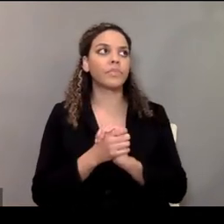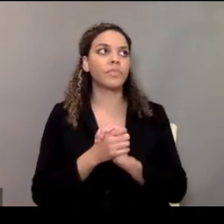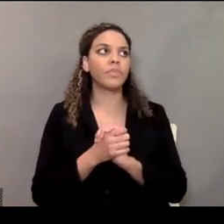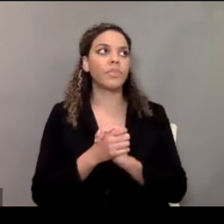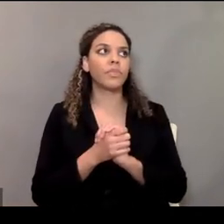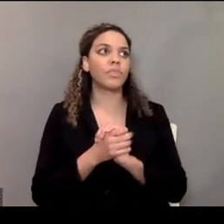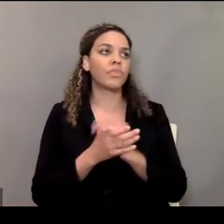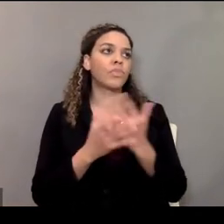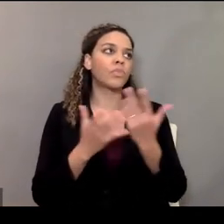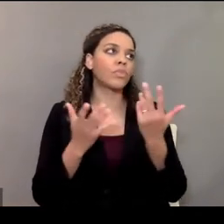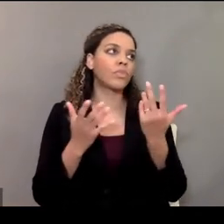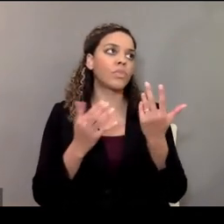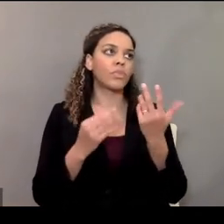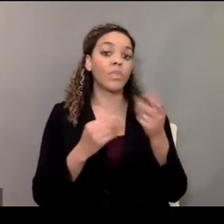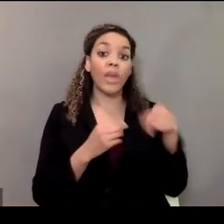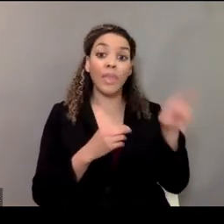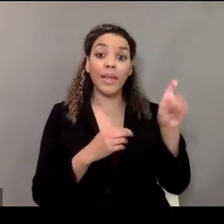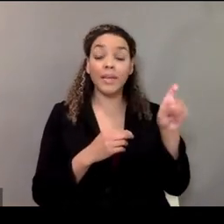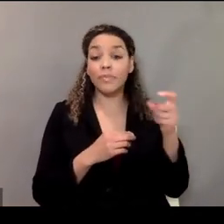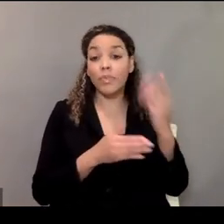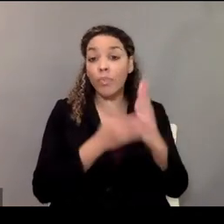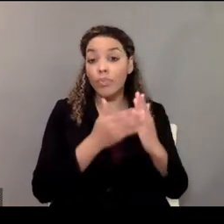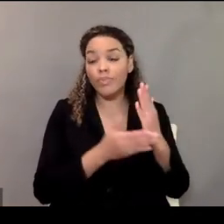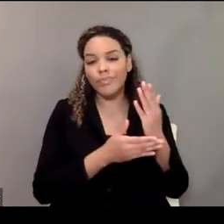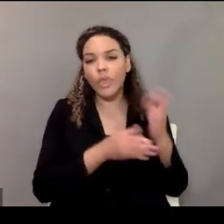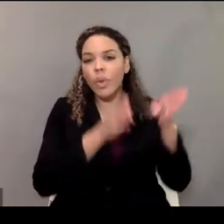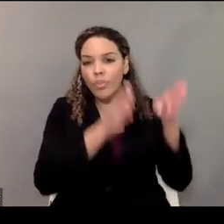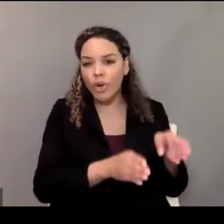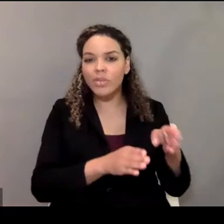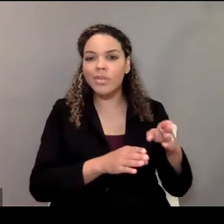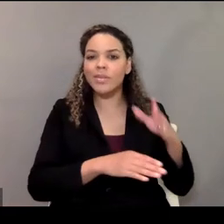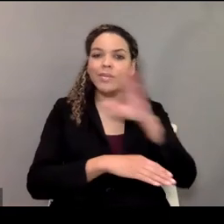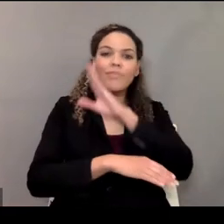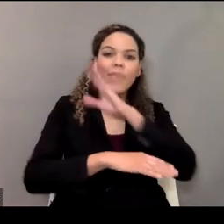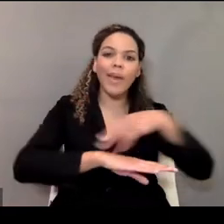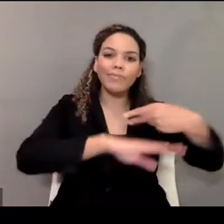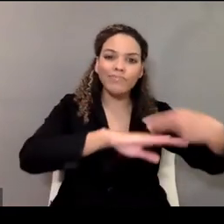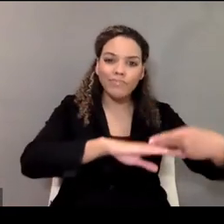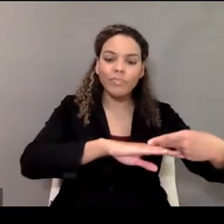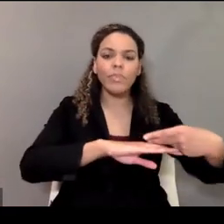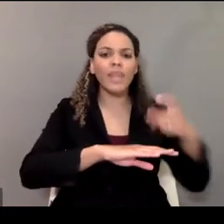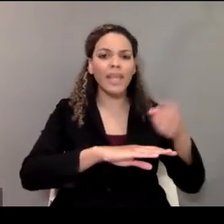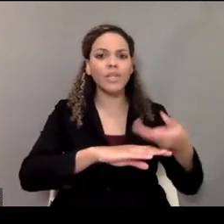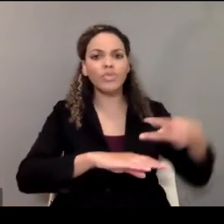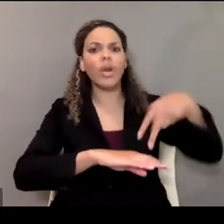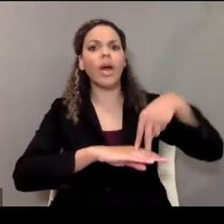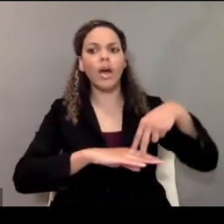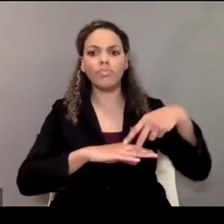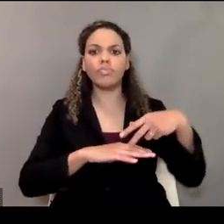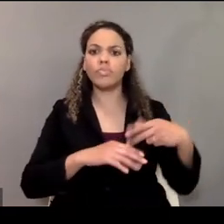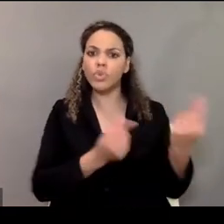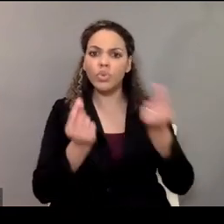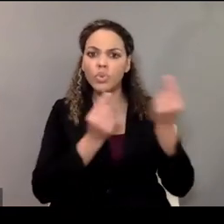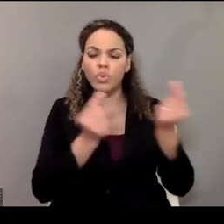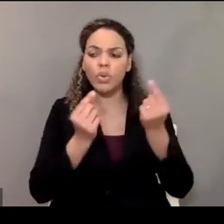remain in bed when they need to get up or they need to get out to do something they want to do. It may end up